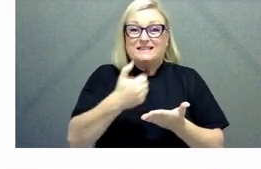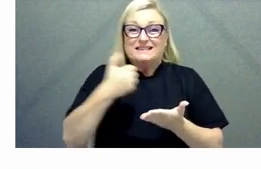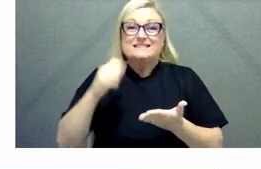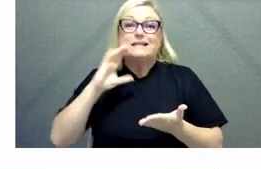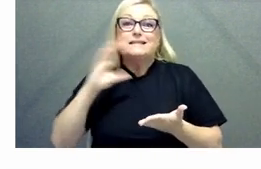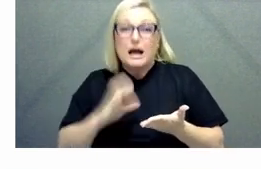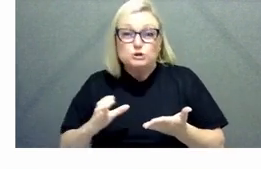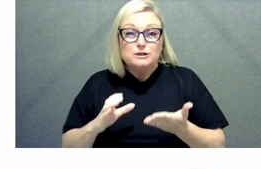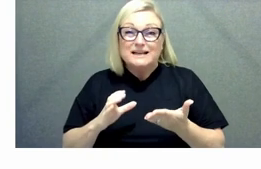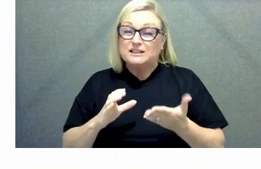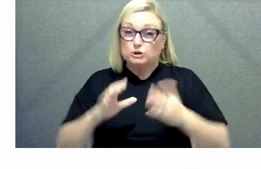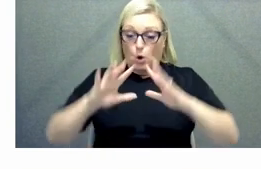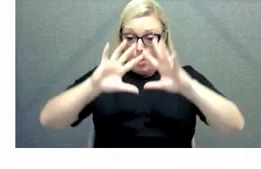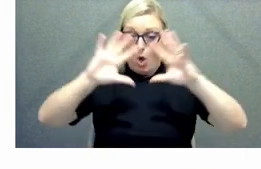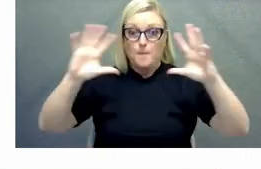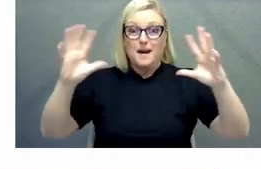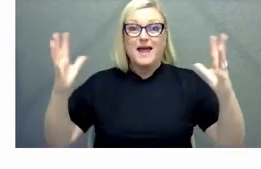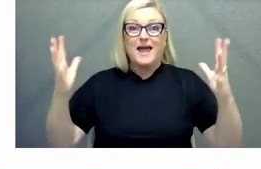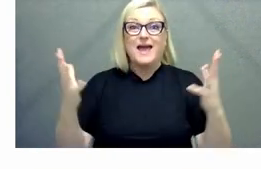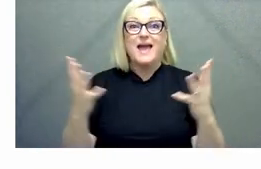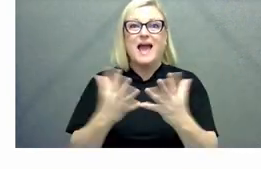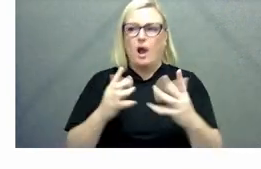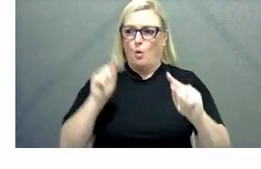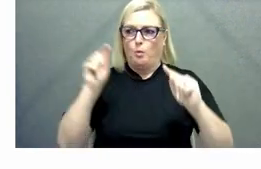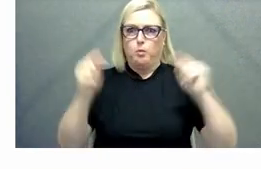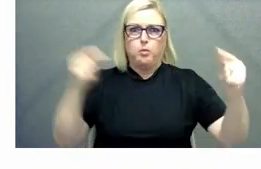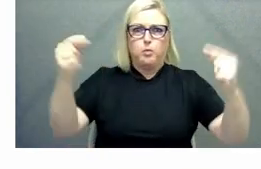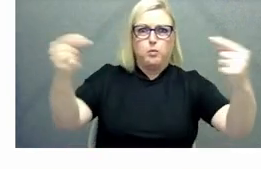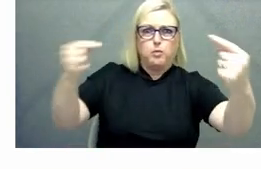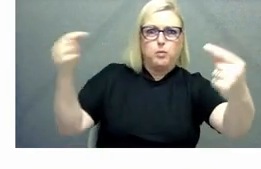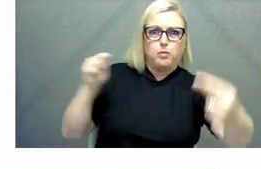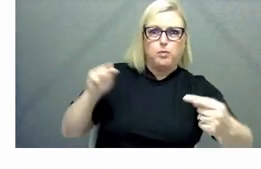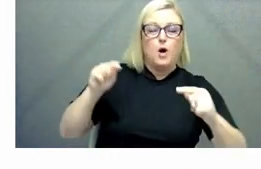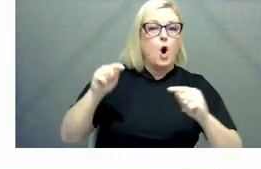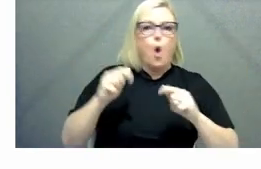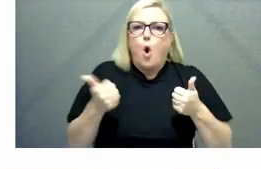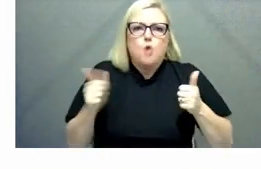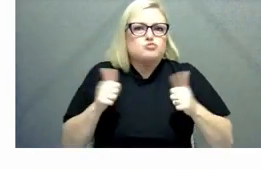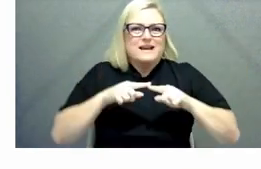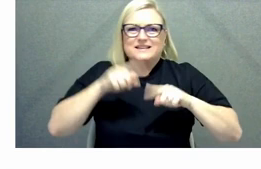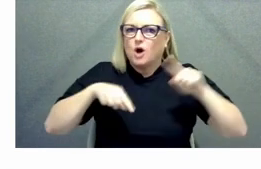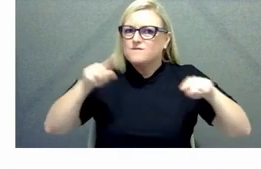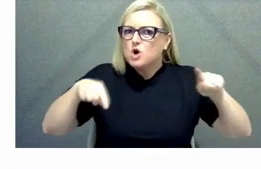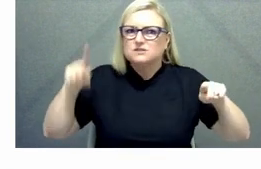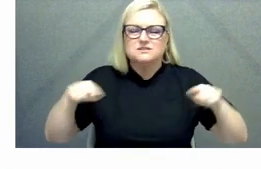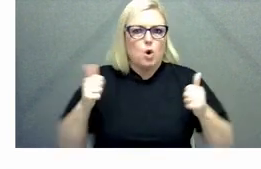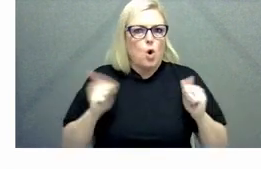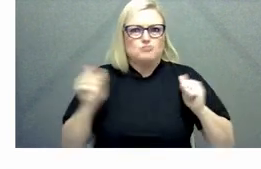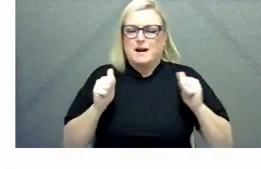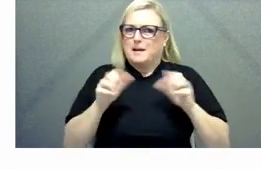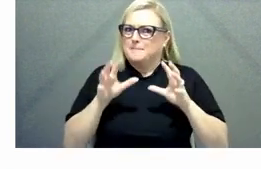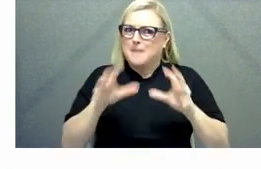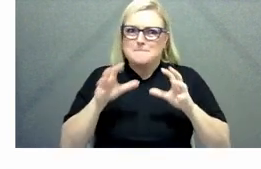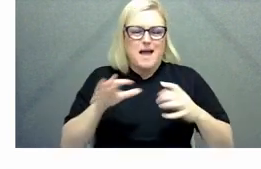we had a very dispersed and a very diverse organization it's actually or workforce and it's actually one of the reasons that i